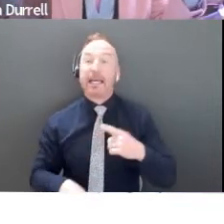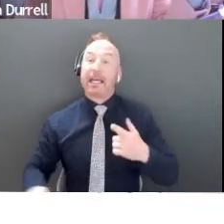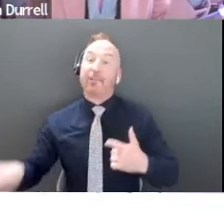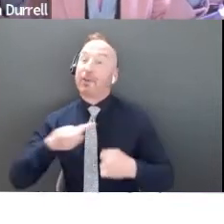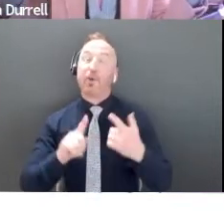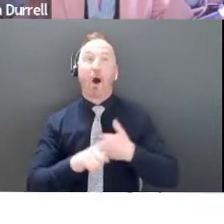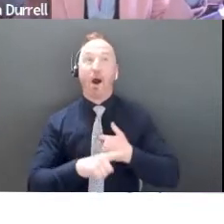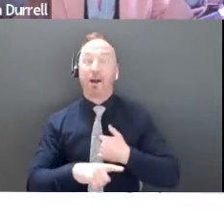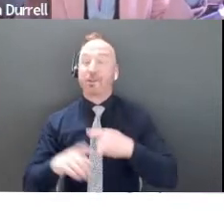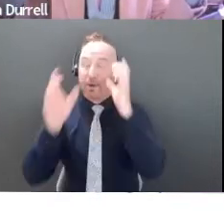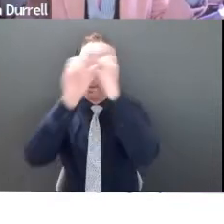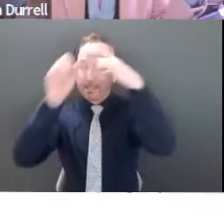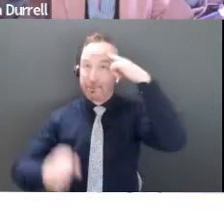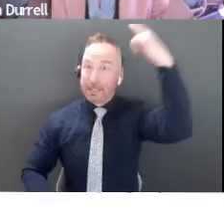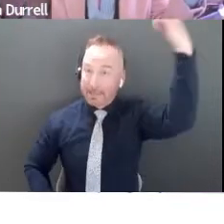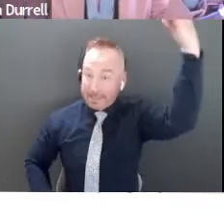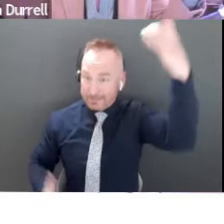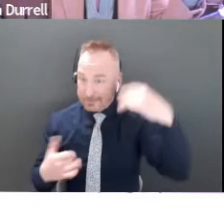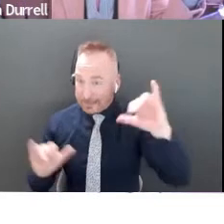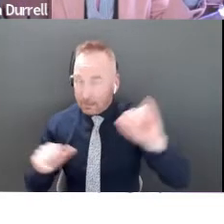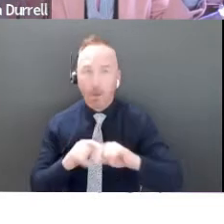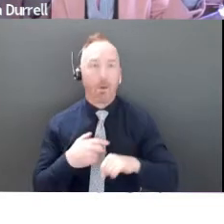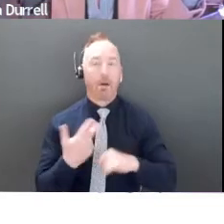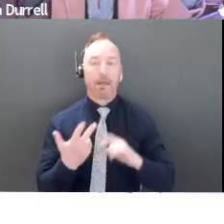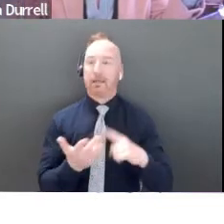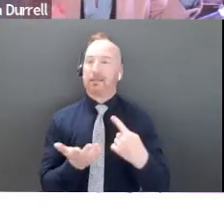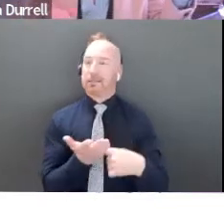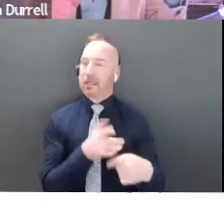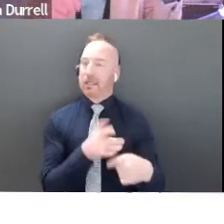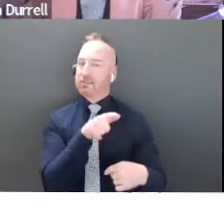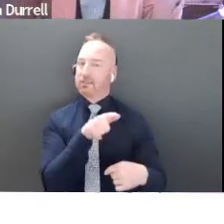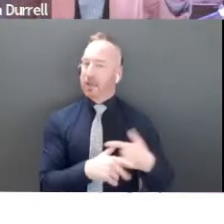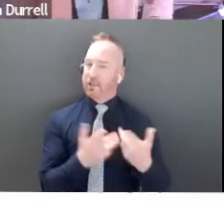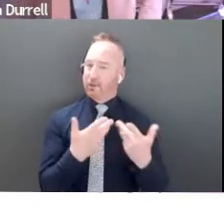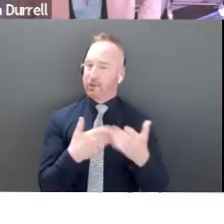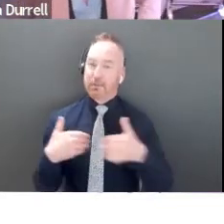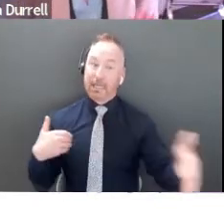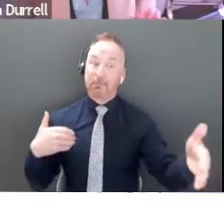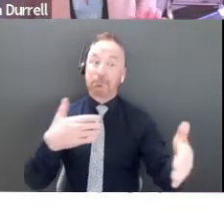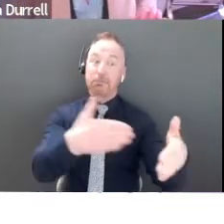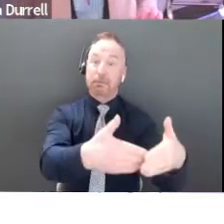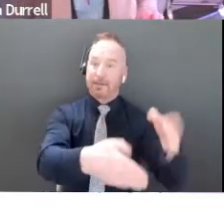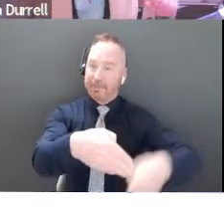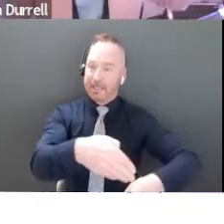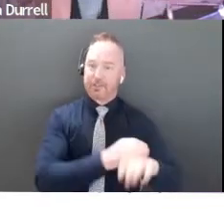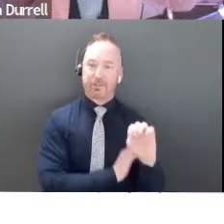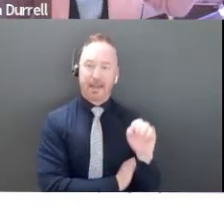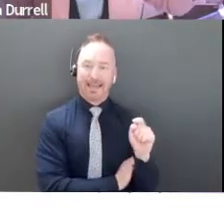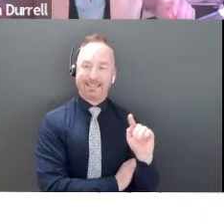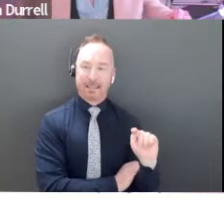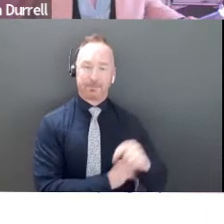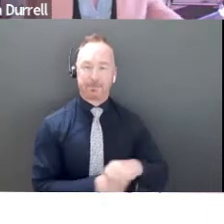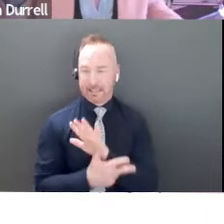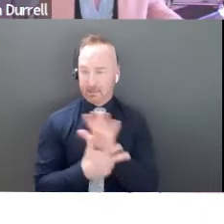dream and then they're going to, they're the other thing is they're going to talk to you about an exit. So let's think about those three things. Okay. How am doing for time?